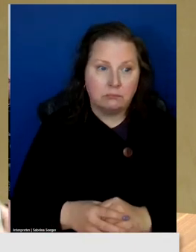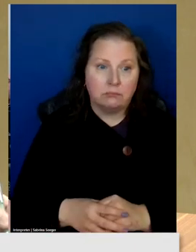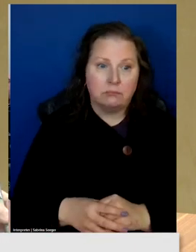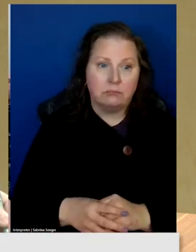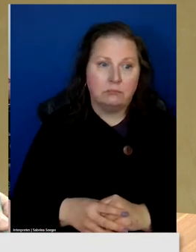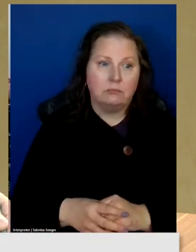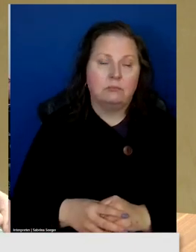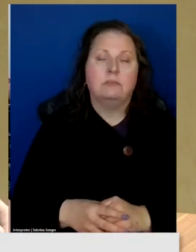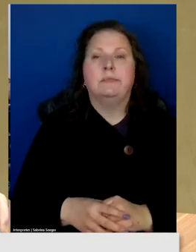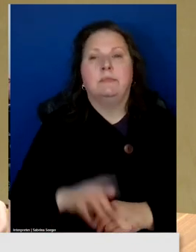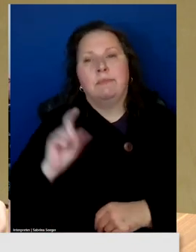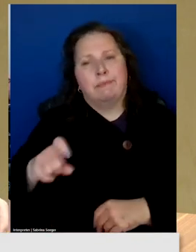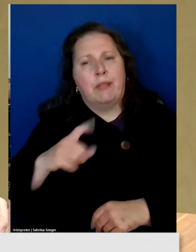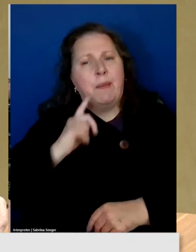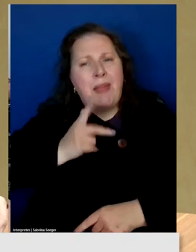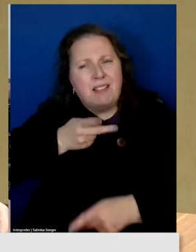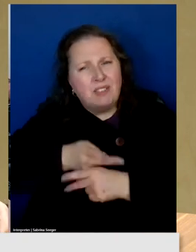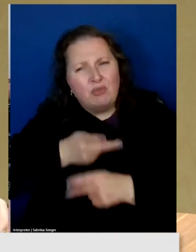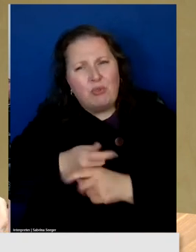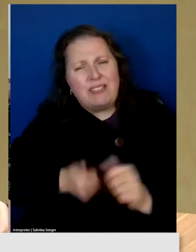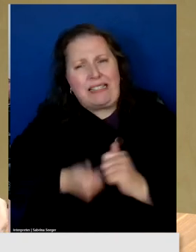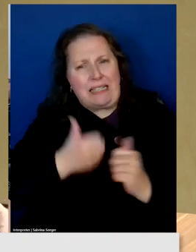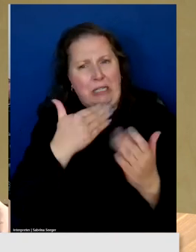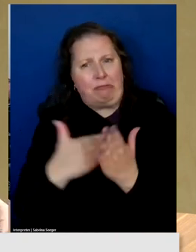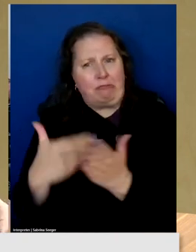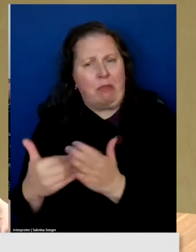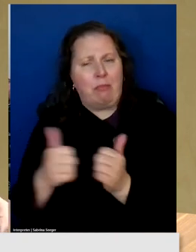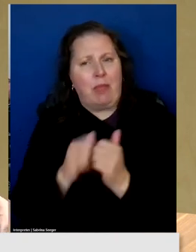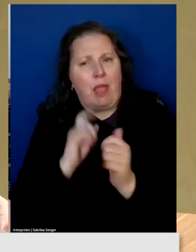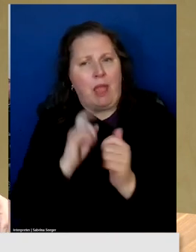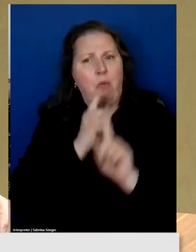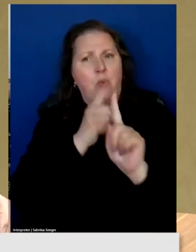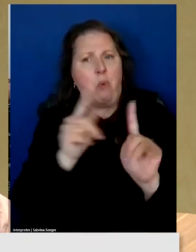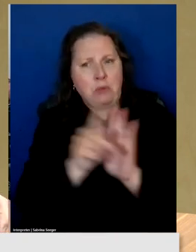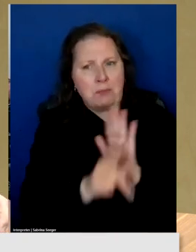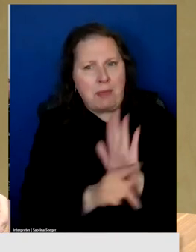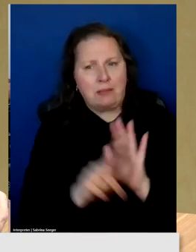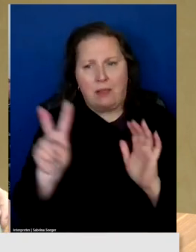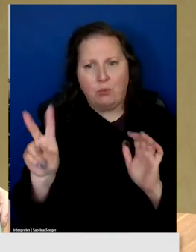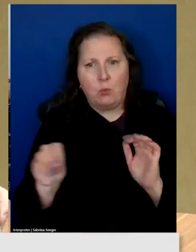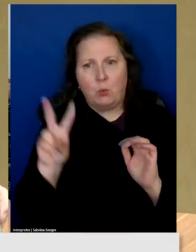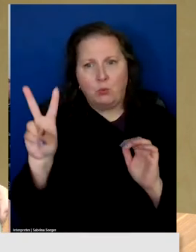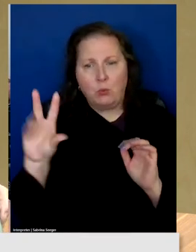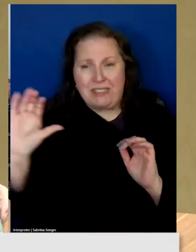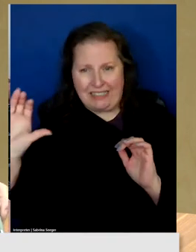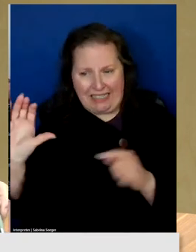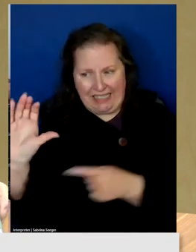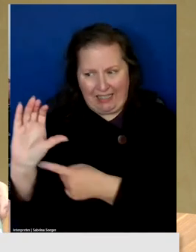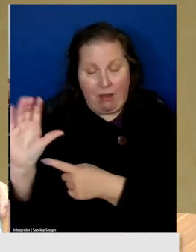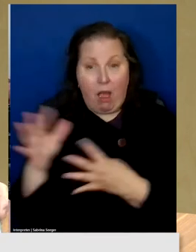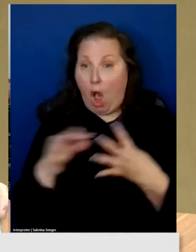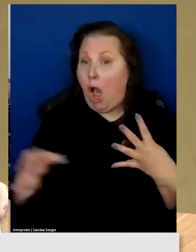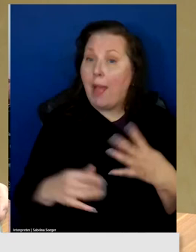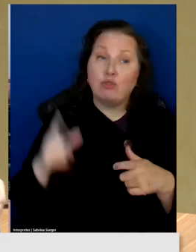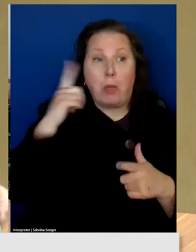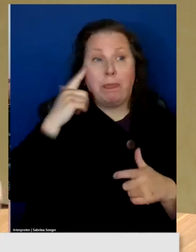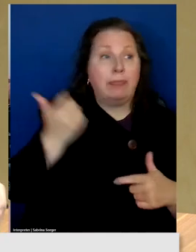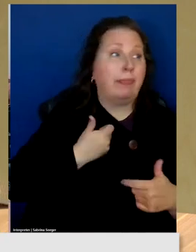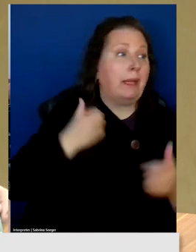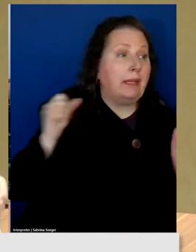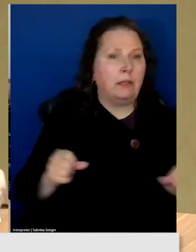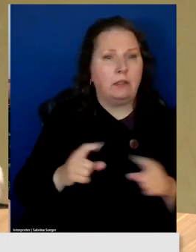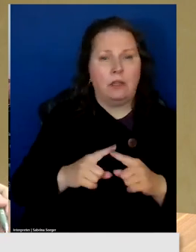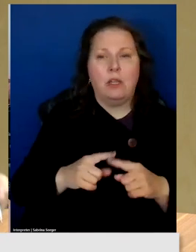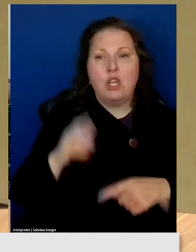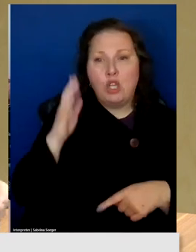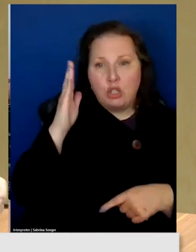And you must address every element it set in the goals and policies of 202 C. Those aren't optional, where it says shall